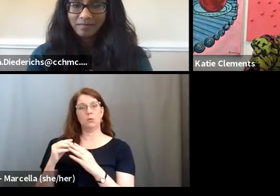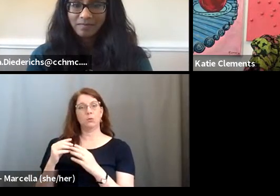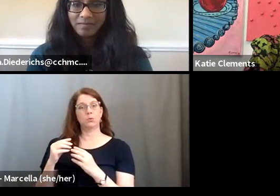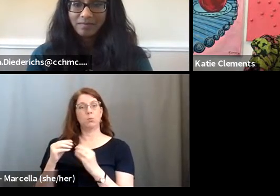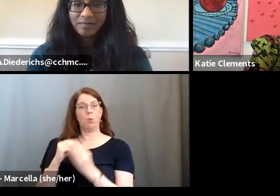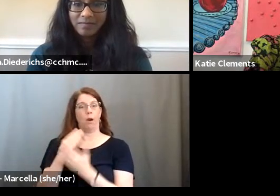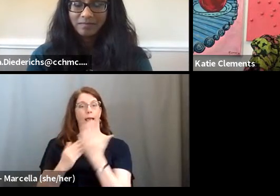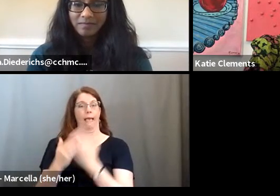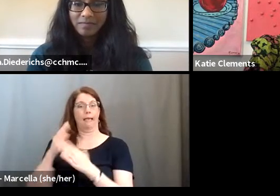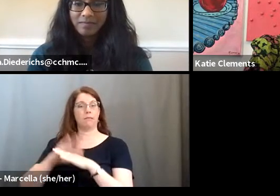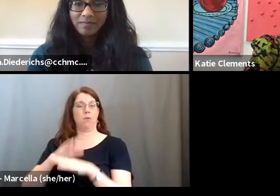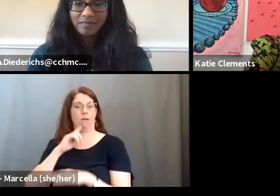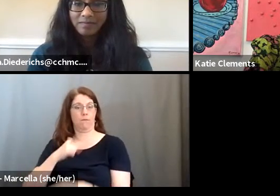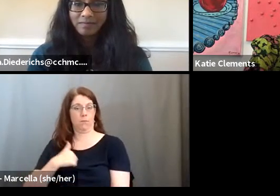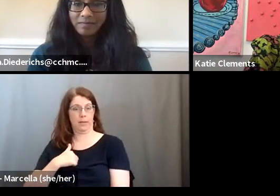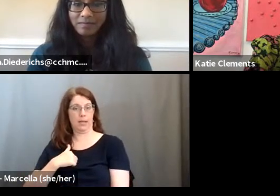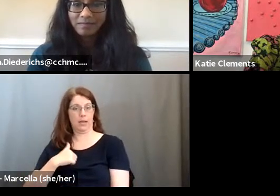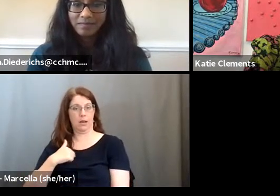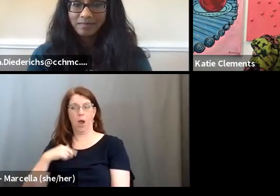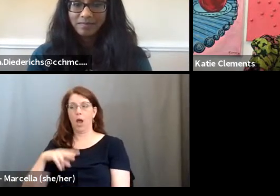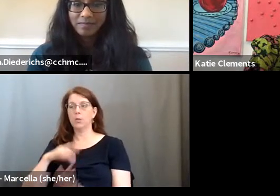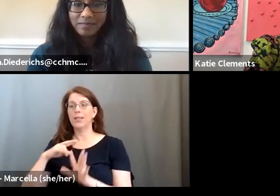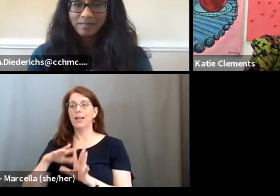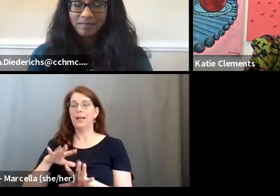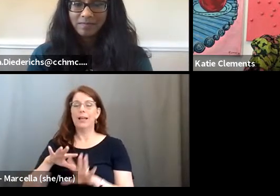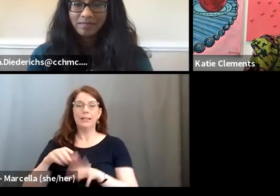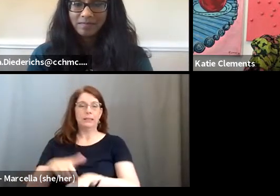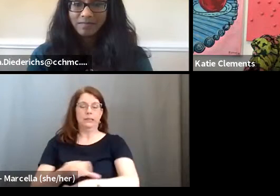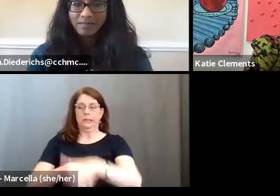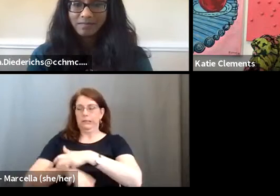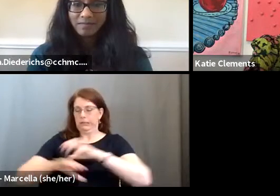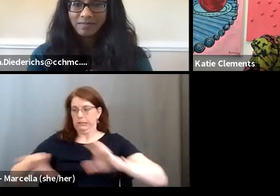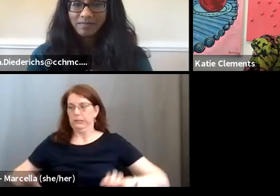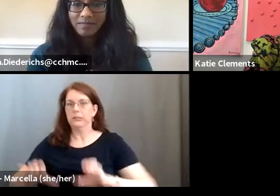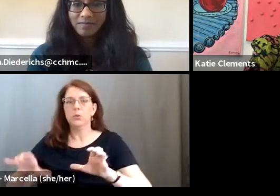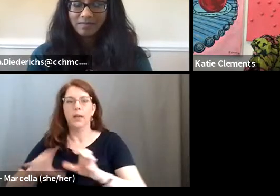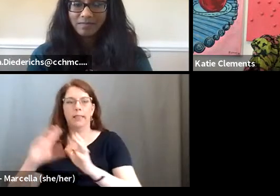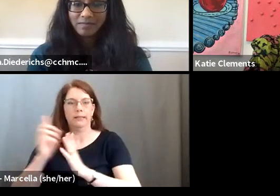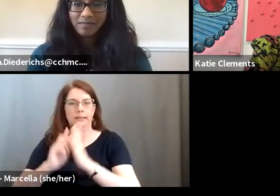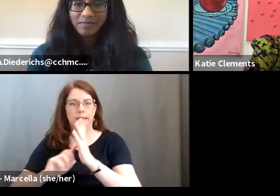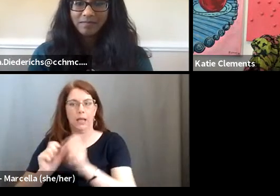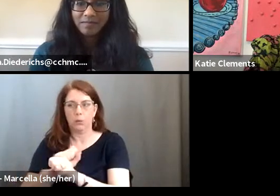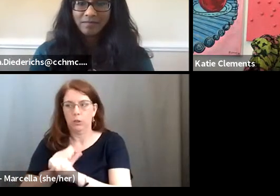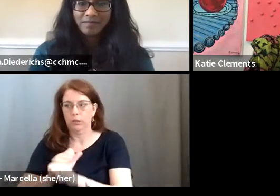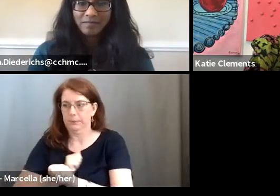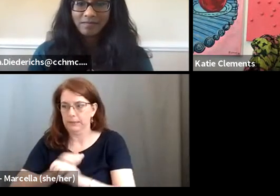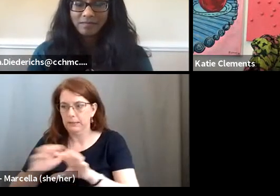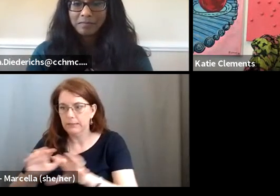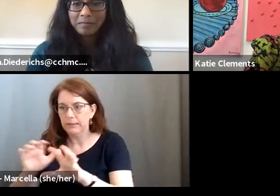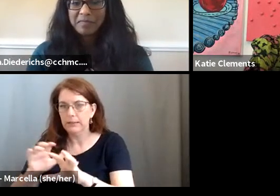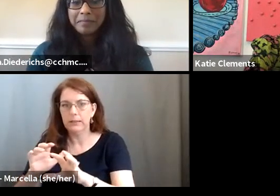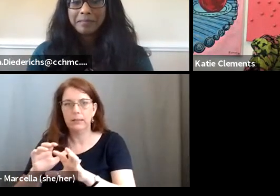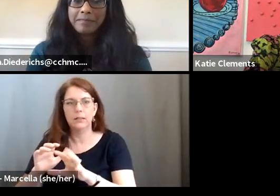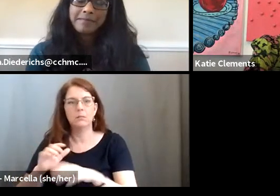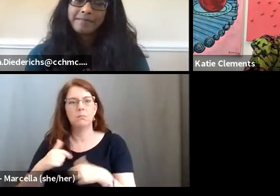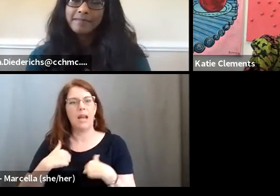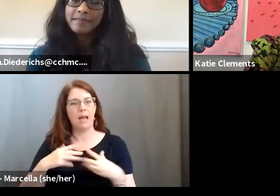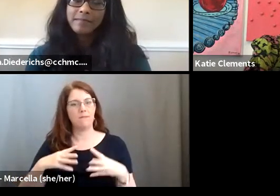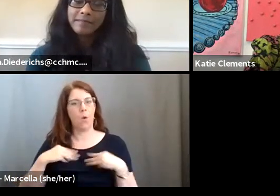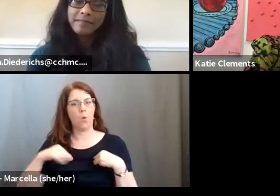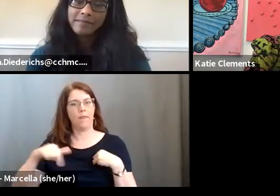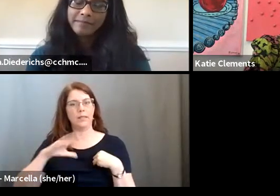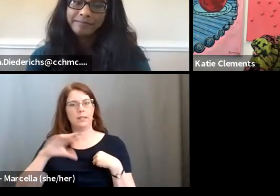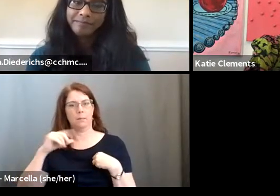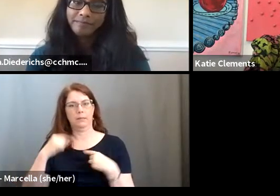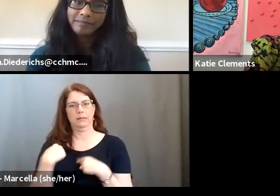for me where I was, you really jumping in and doing a lot of design work. So, um, I, I've had night out for the past, uh, 10 years